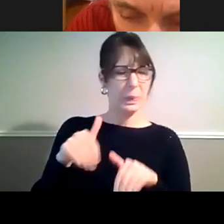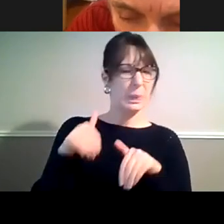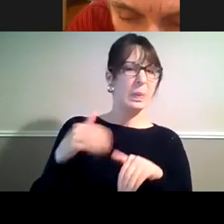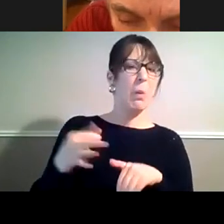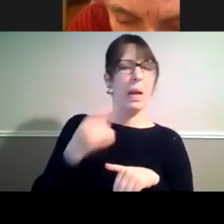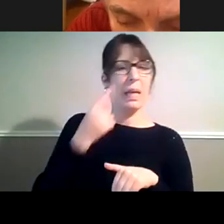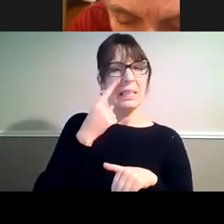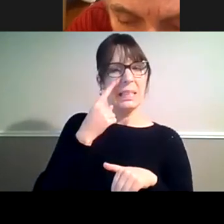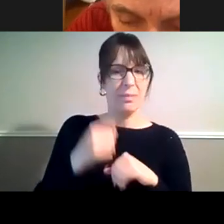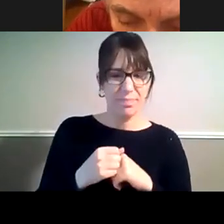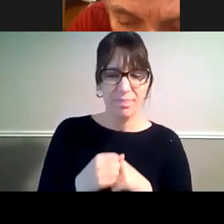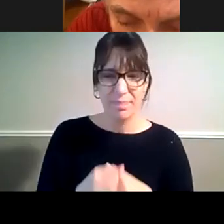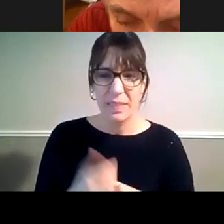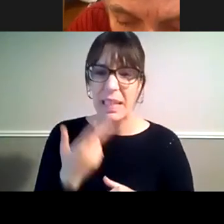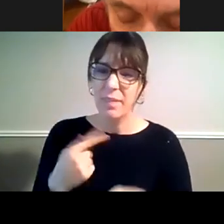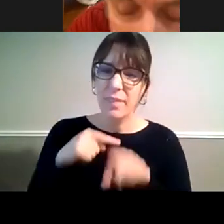Aged Care Royal Commission.